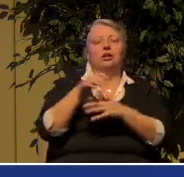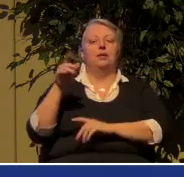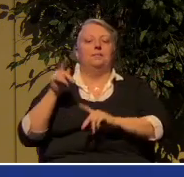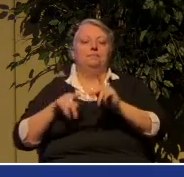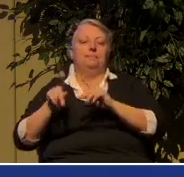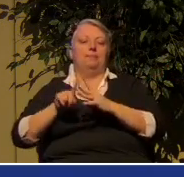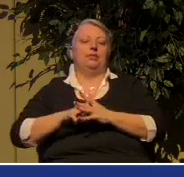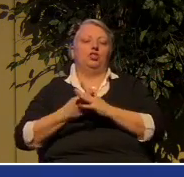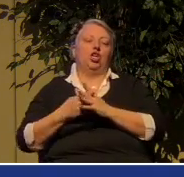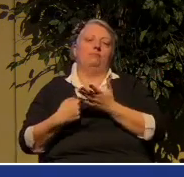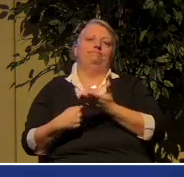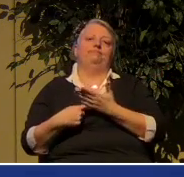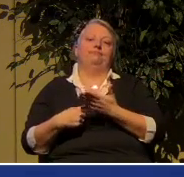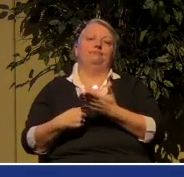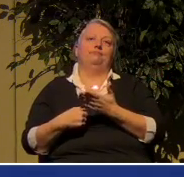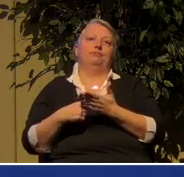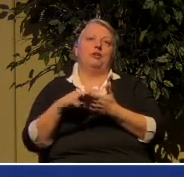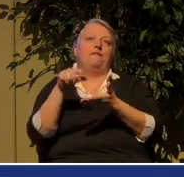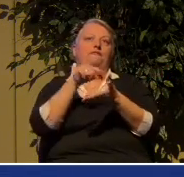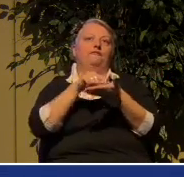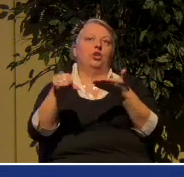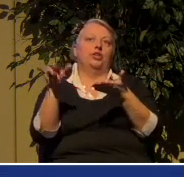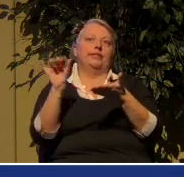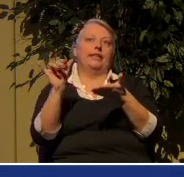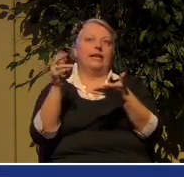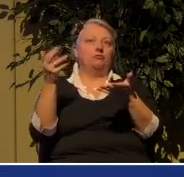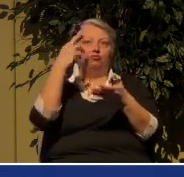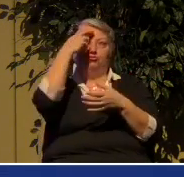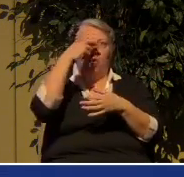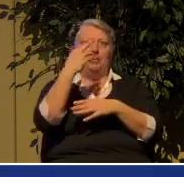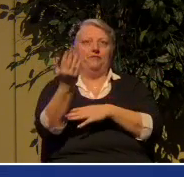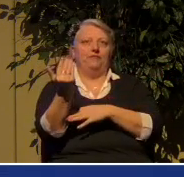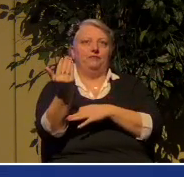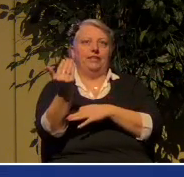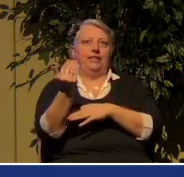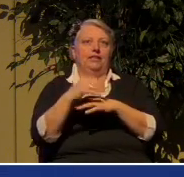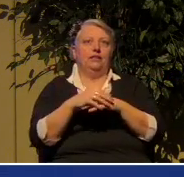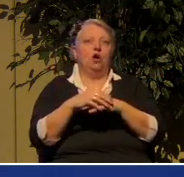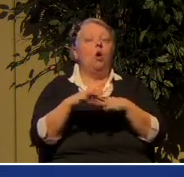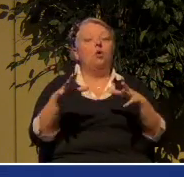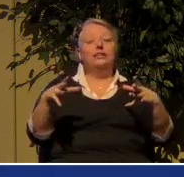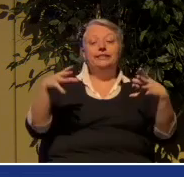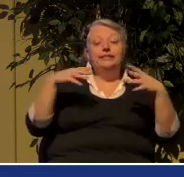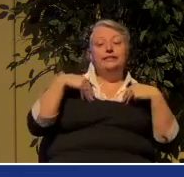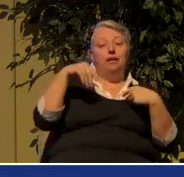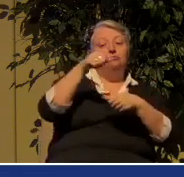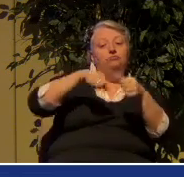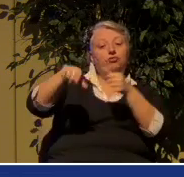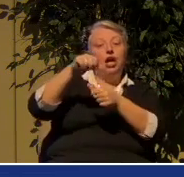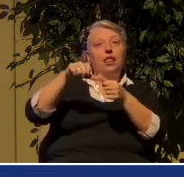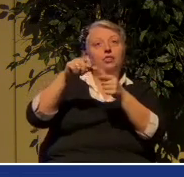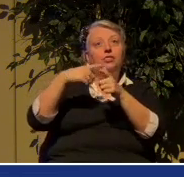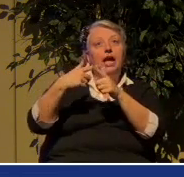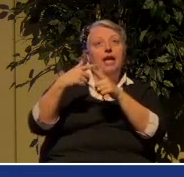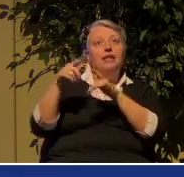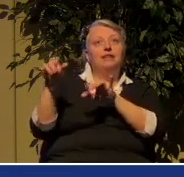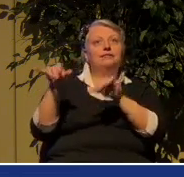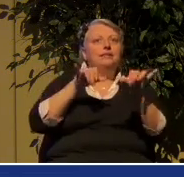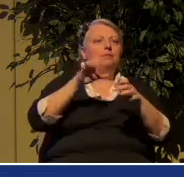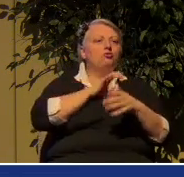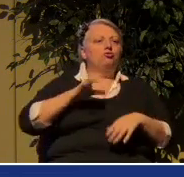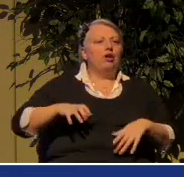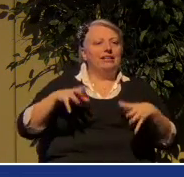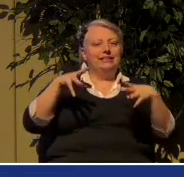falling back to are a text like this, Romans 15, 7, accept one another then as Christ accepted you